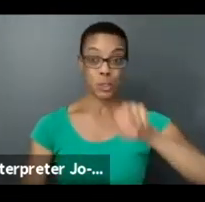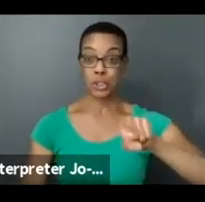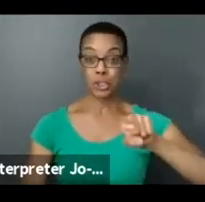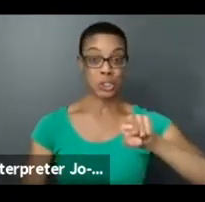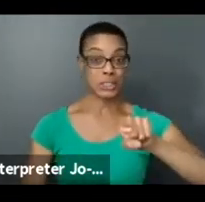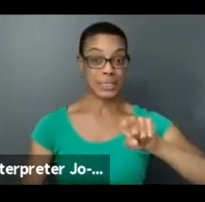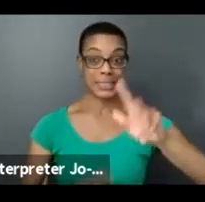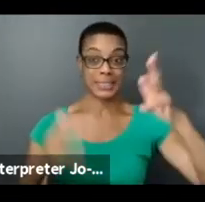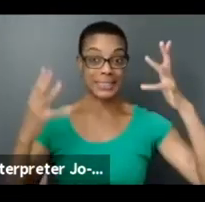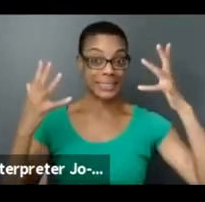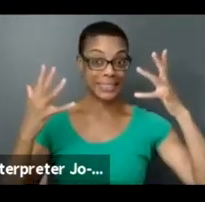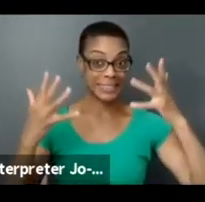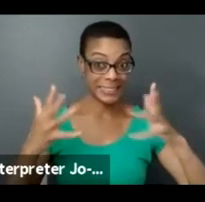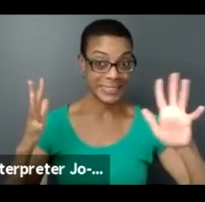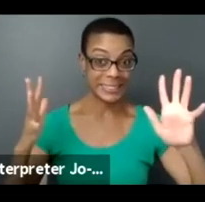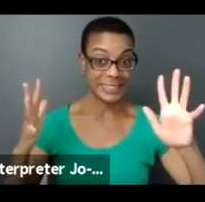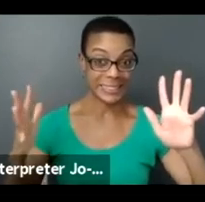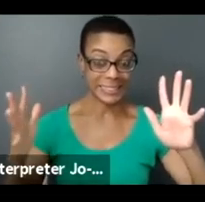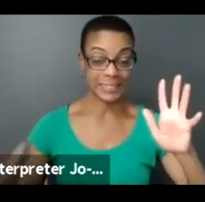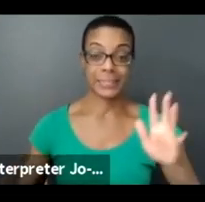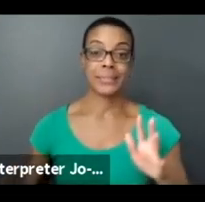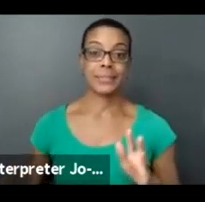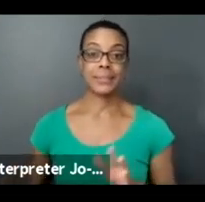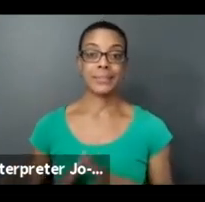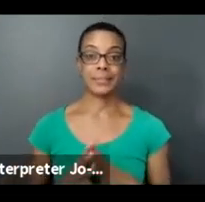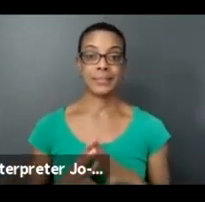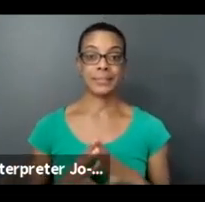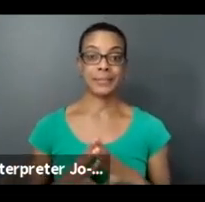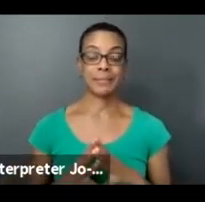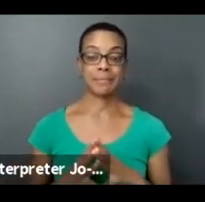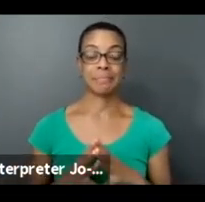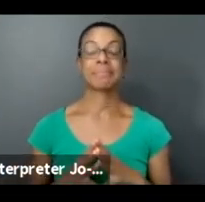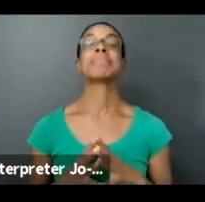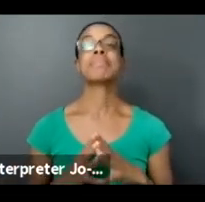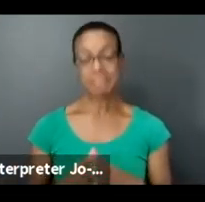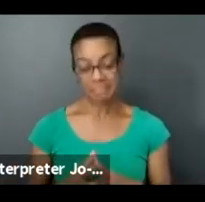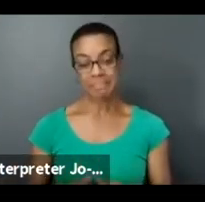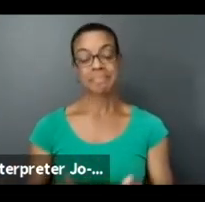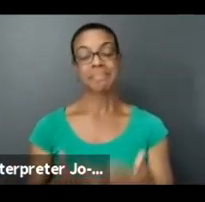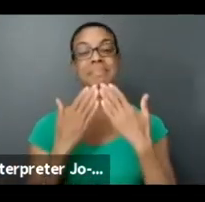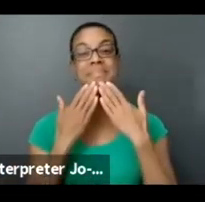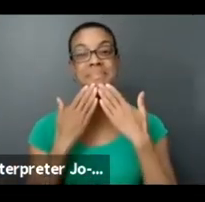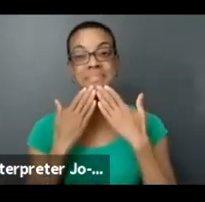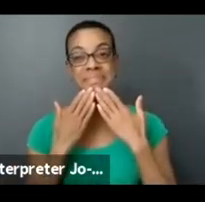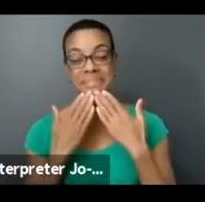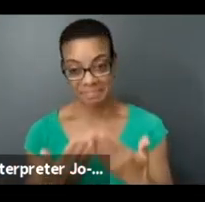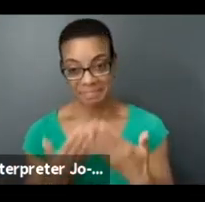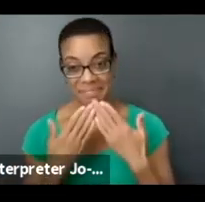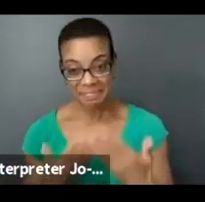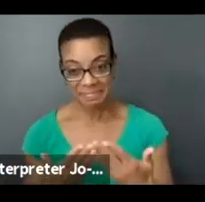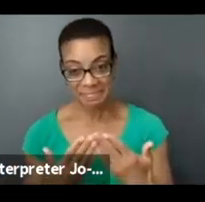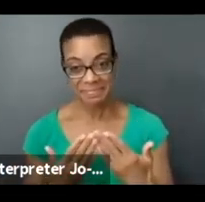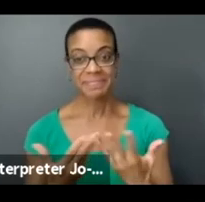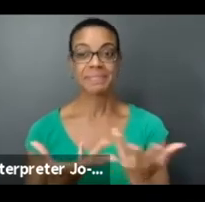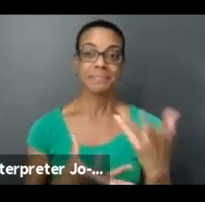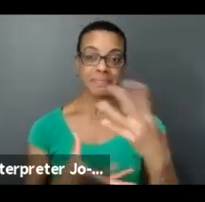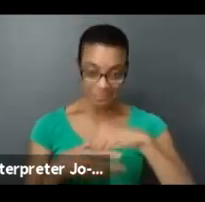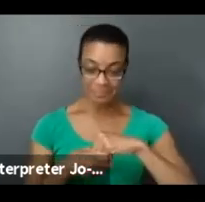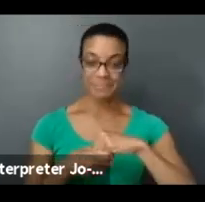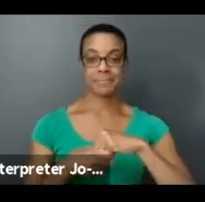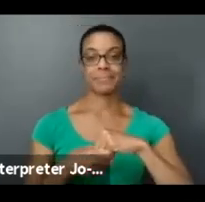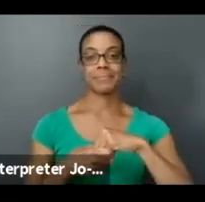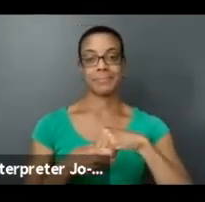Okay. All right. Well, that, on that note, I'd like to thank you so much for attending this town hall session.